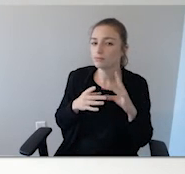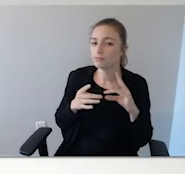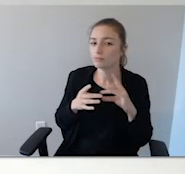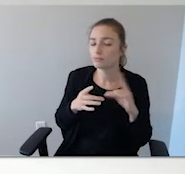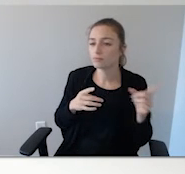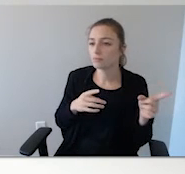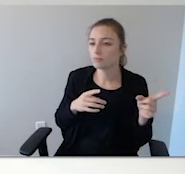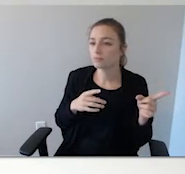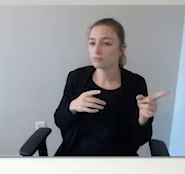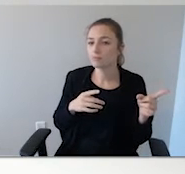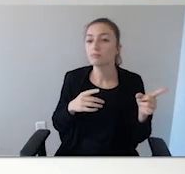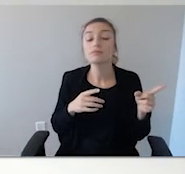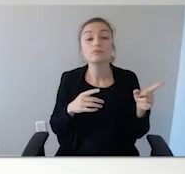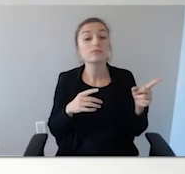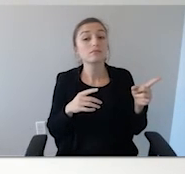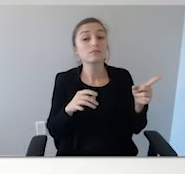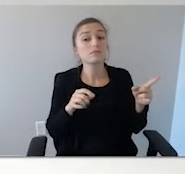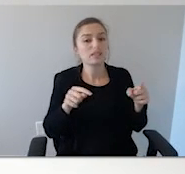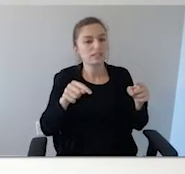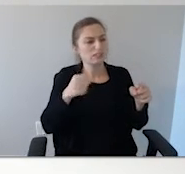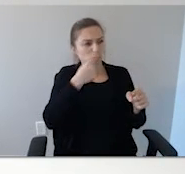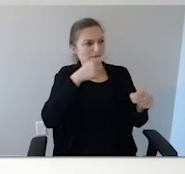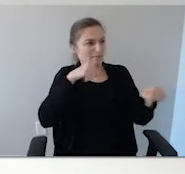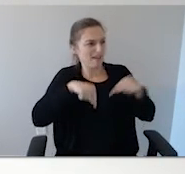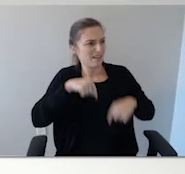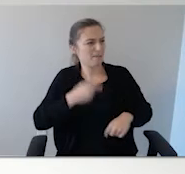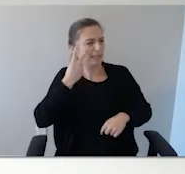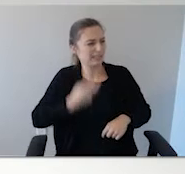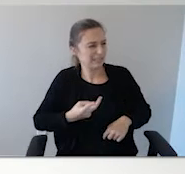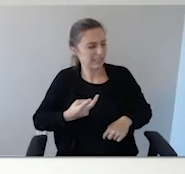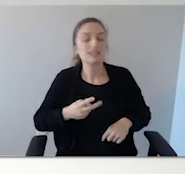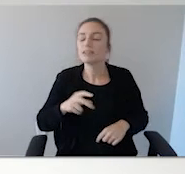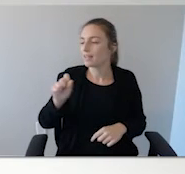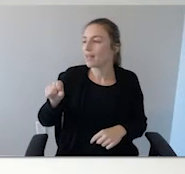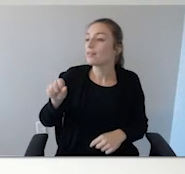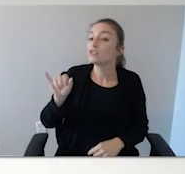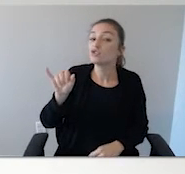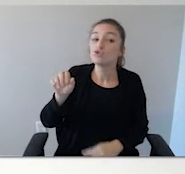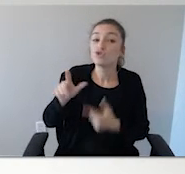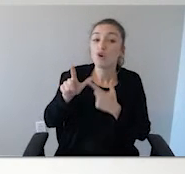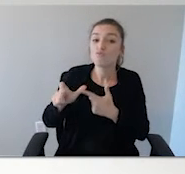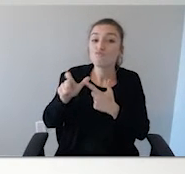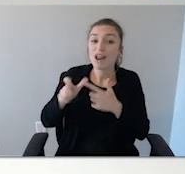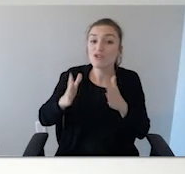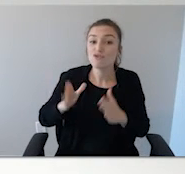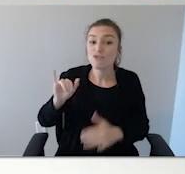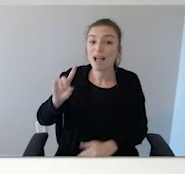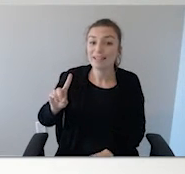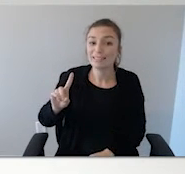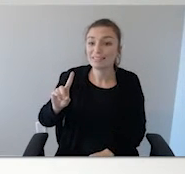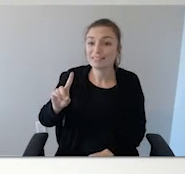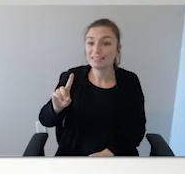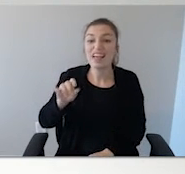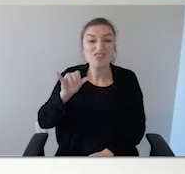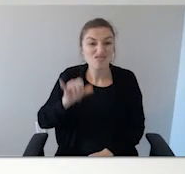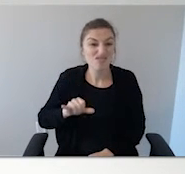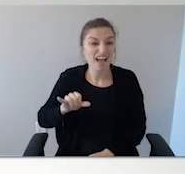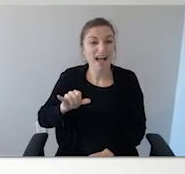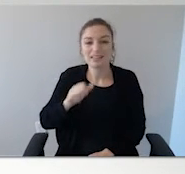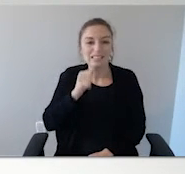It's the runner ID, the ones that the runners use. . No, this one does not store information.